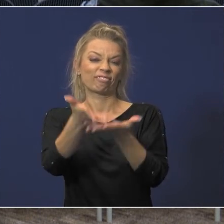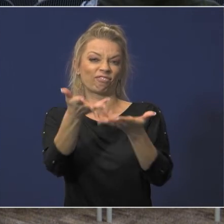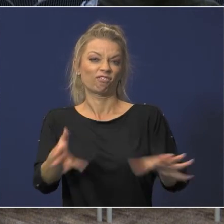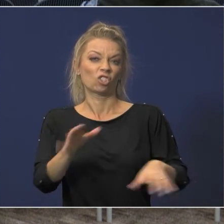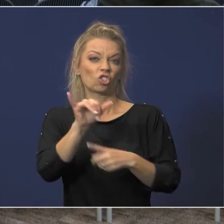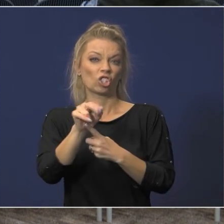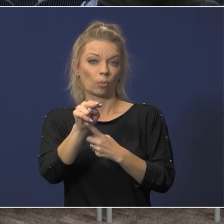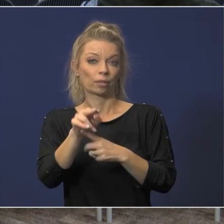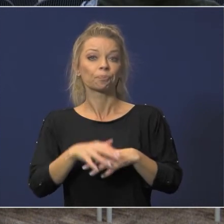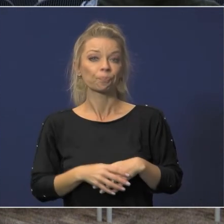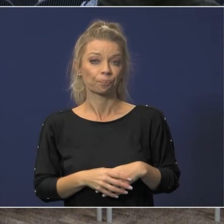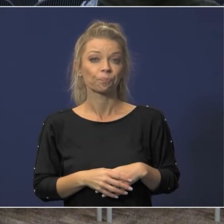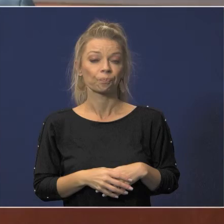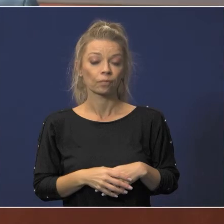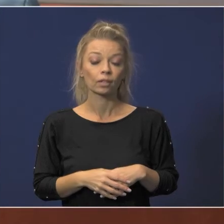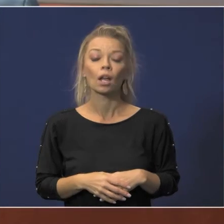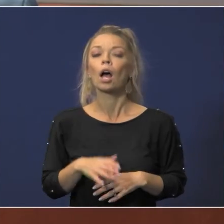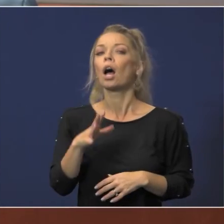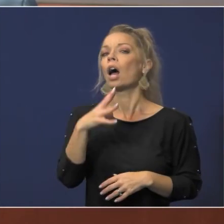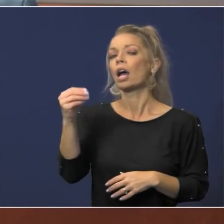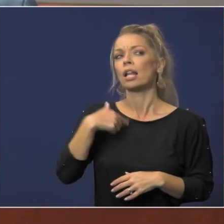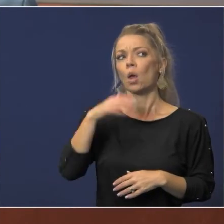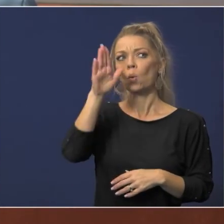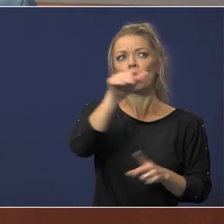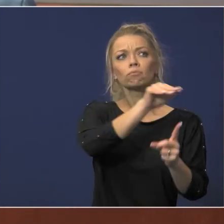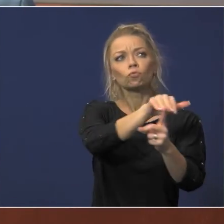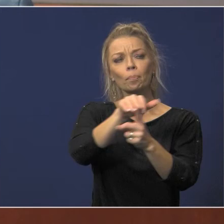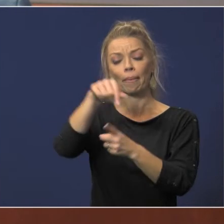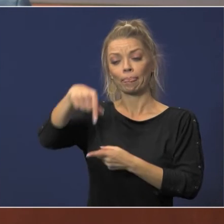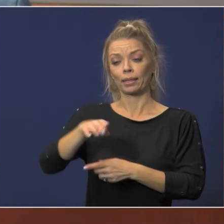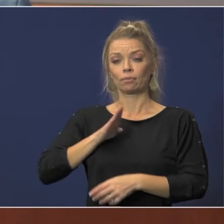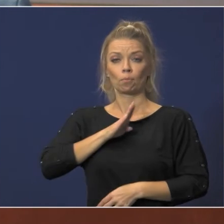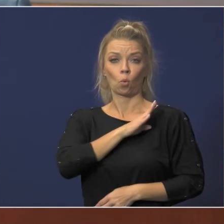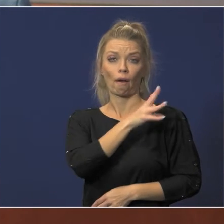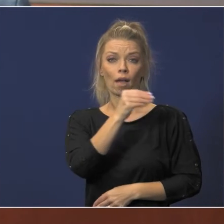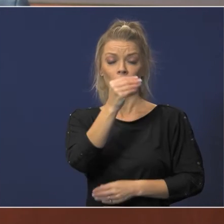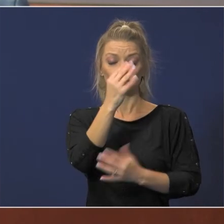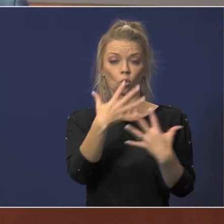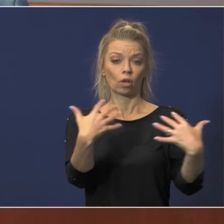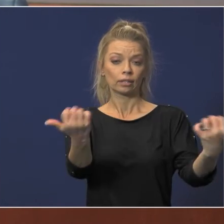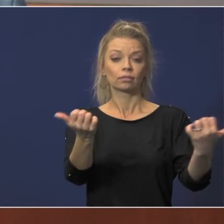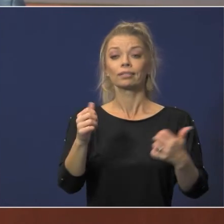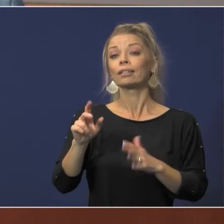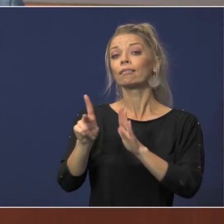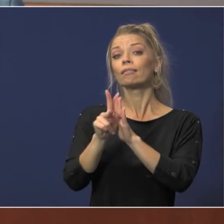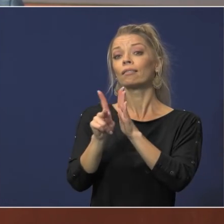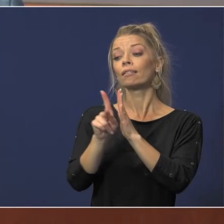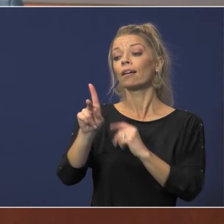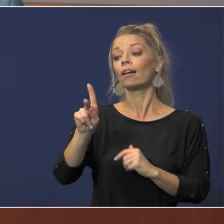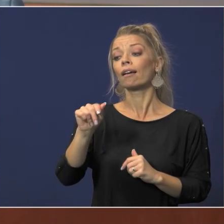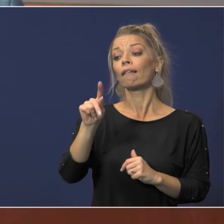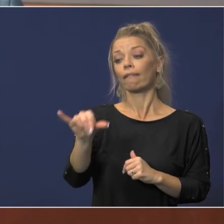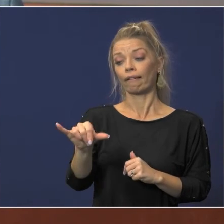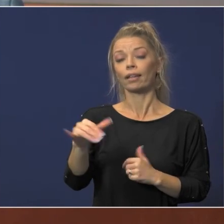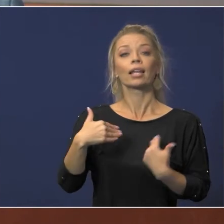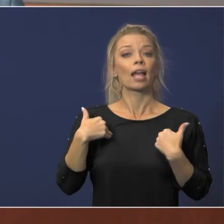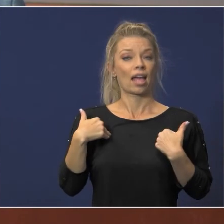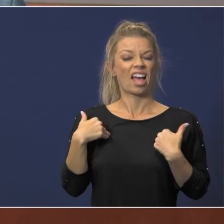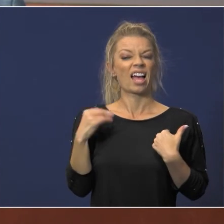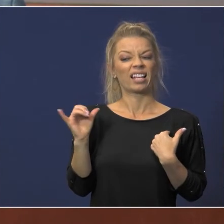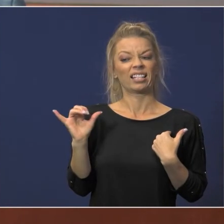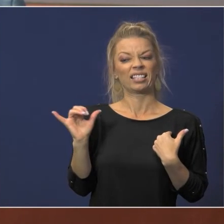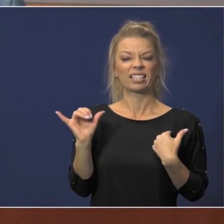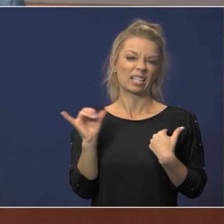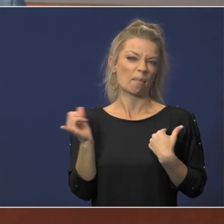i would just remind this board and of course everyone else katie had a similar program that they stopped three